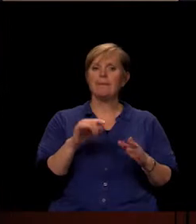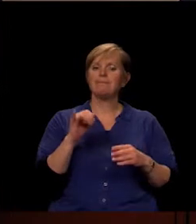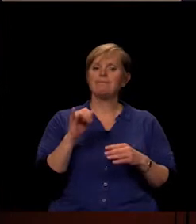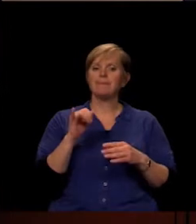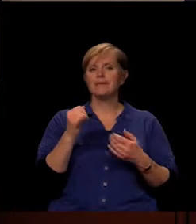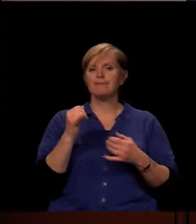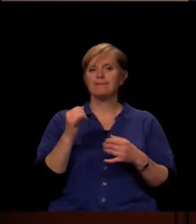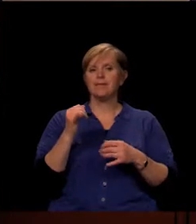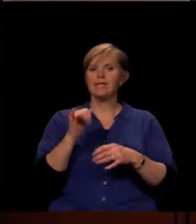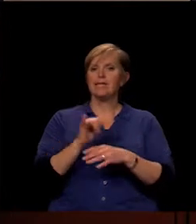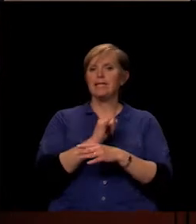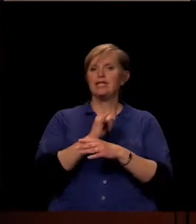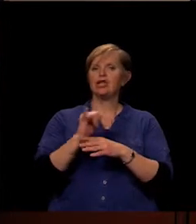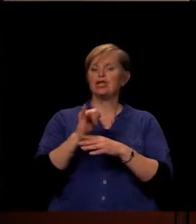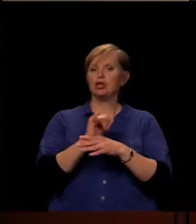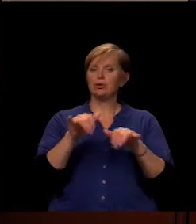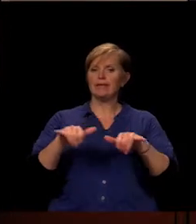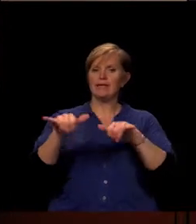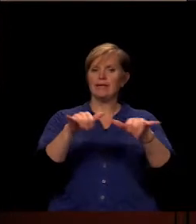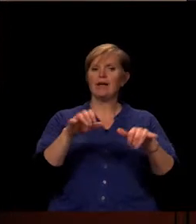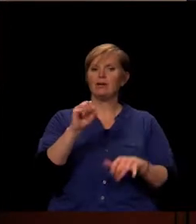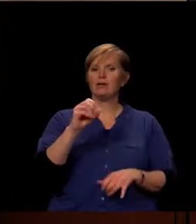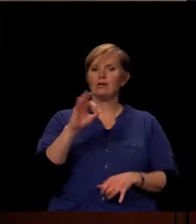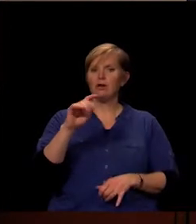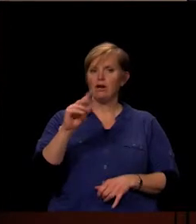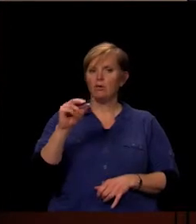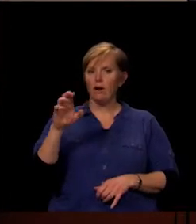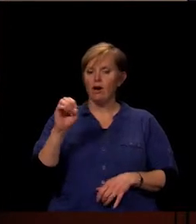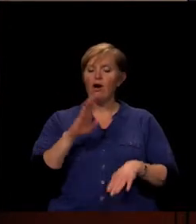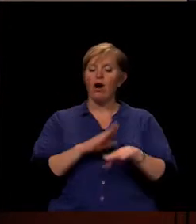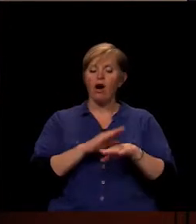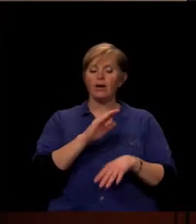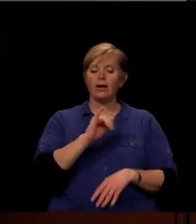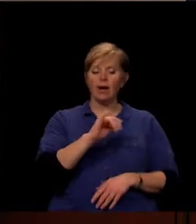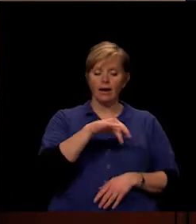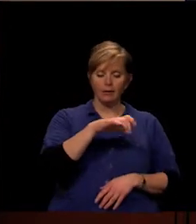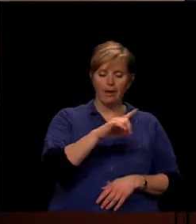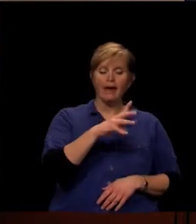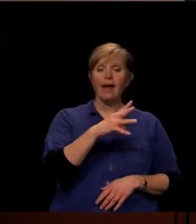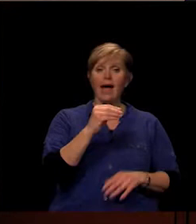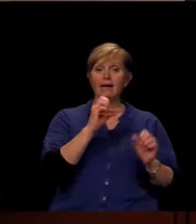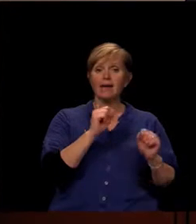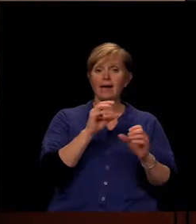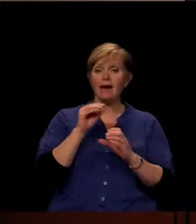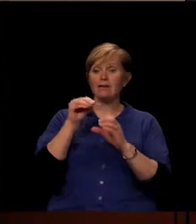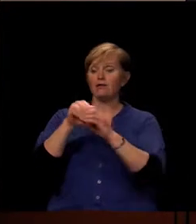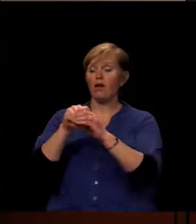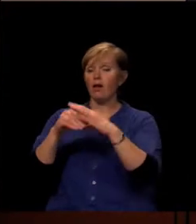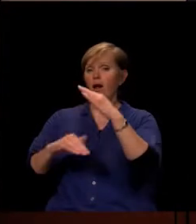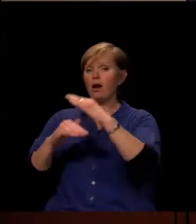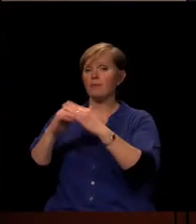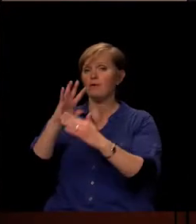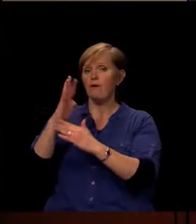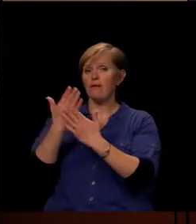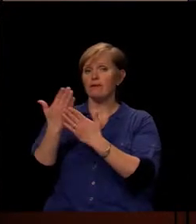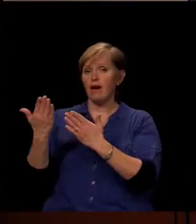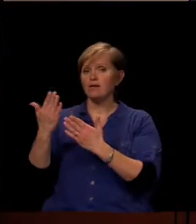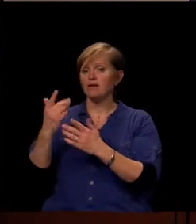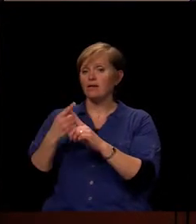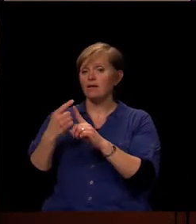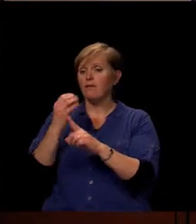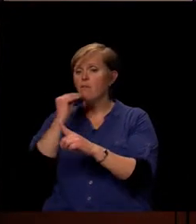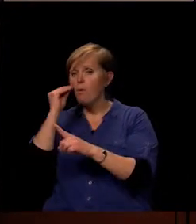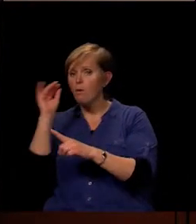on the iPad as well as installing it on up to five devices at home as well. So they will have the ability